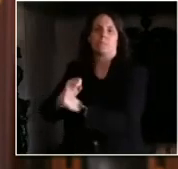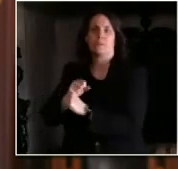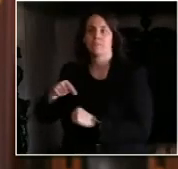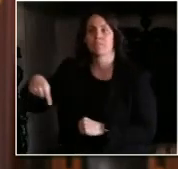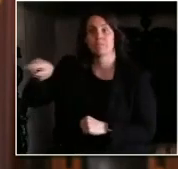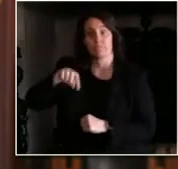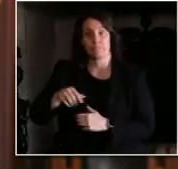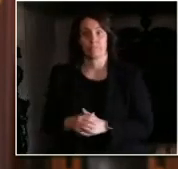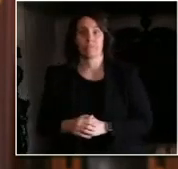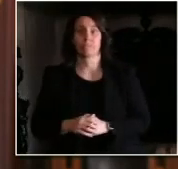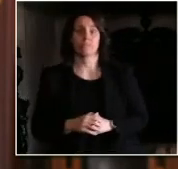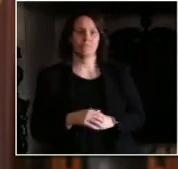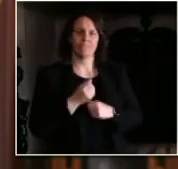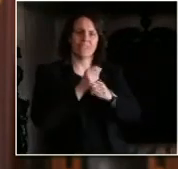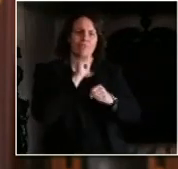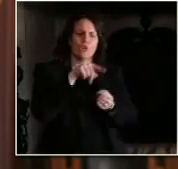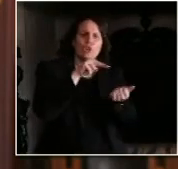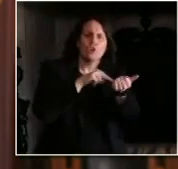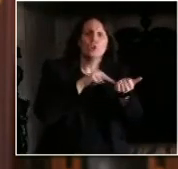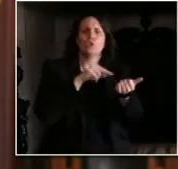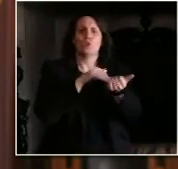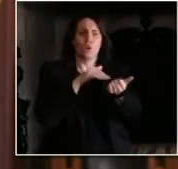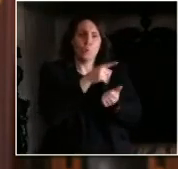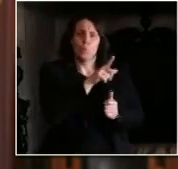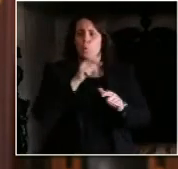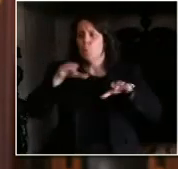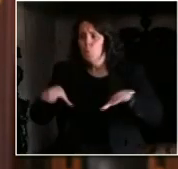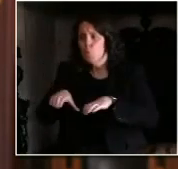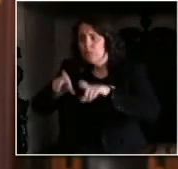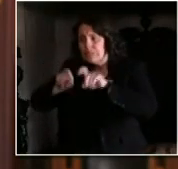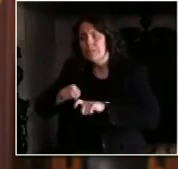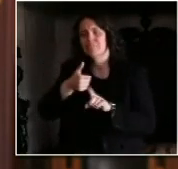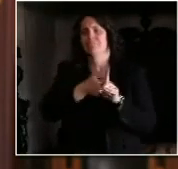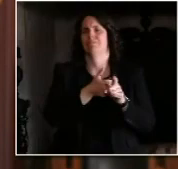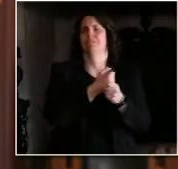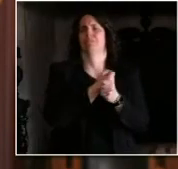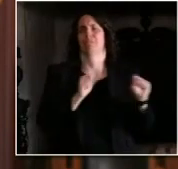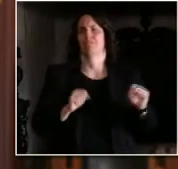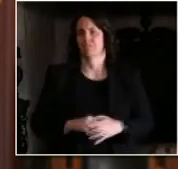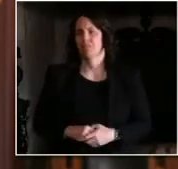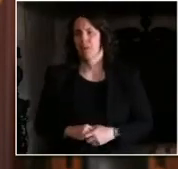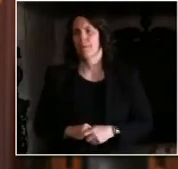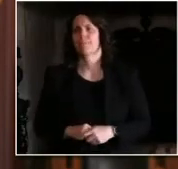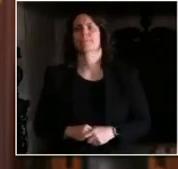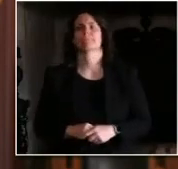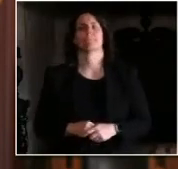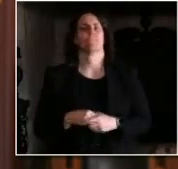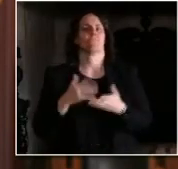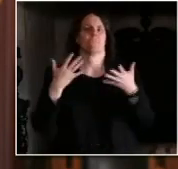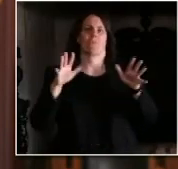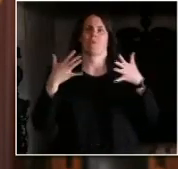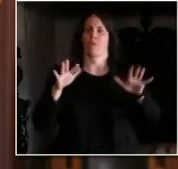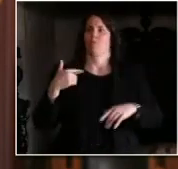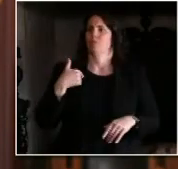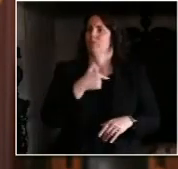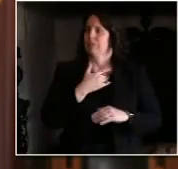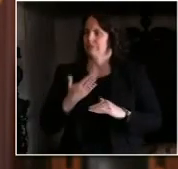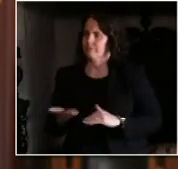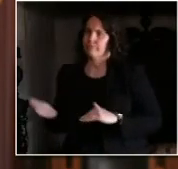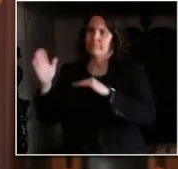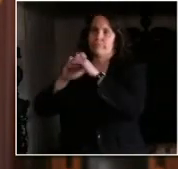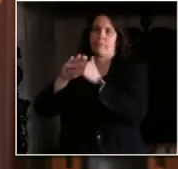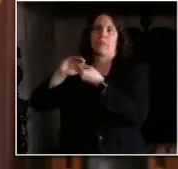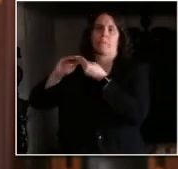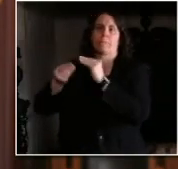thanks to a public-private partnership with Wisconsin biotech companies, we have already increased lab capacity from 500 to almost